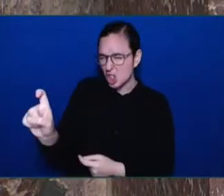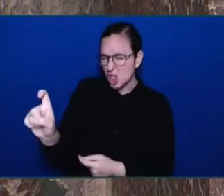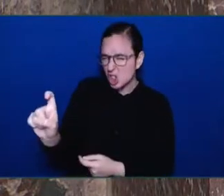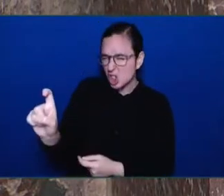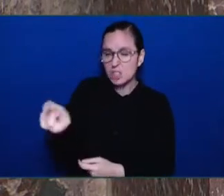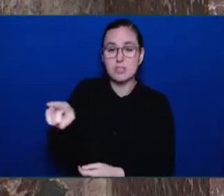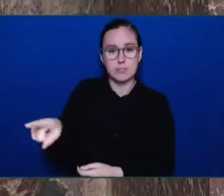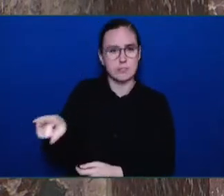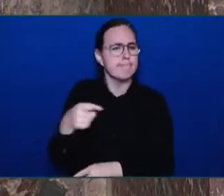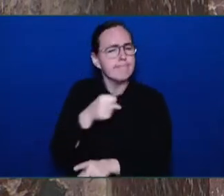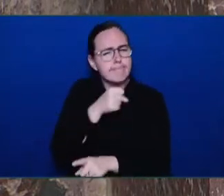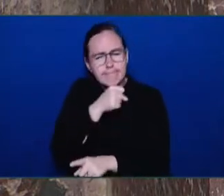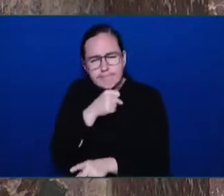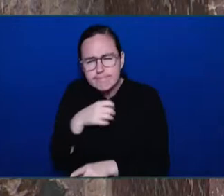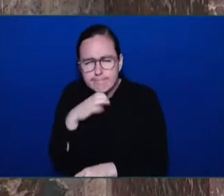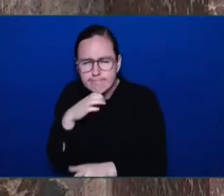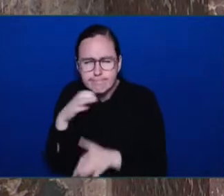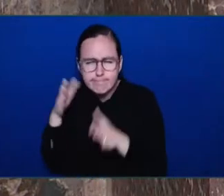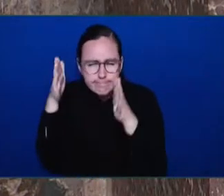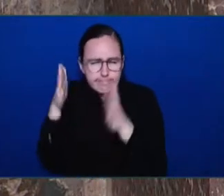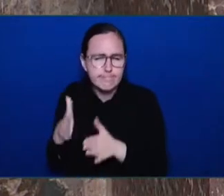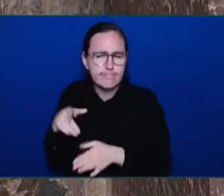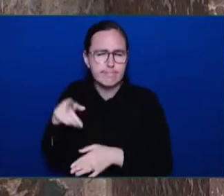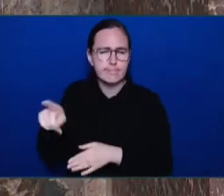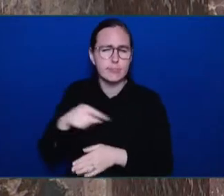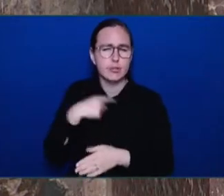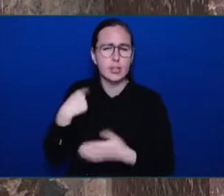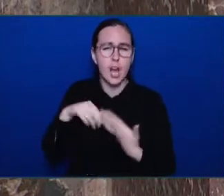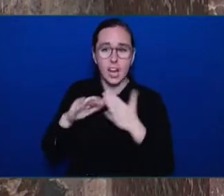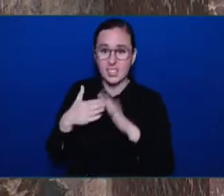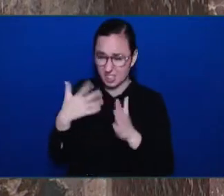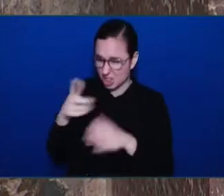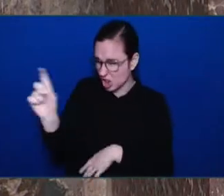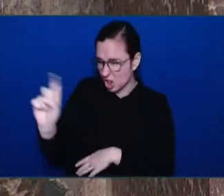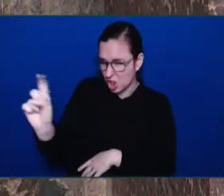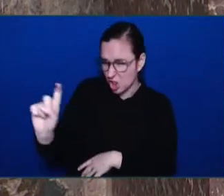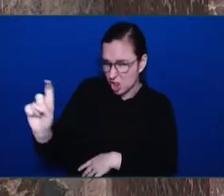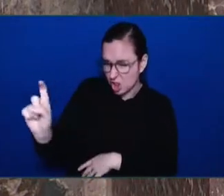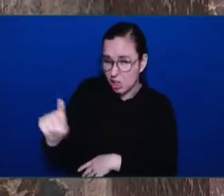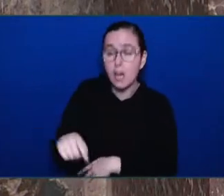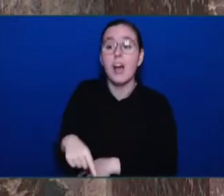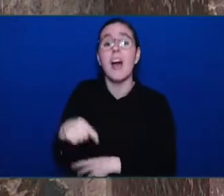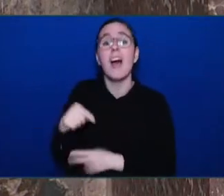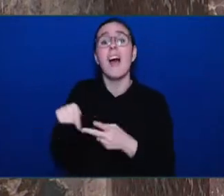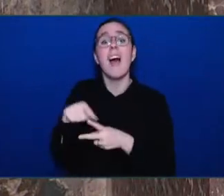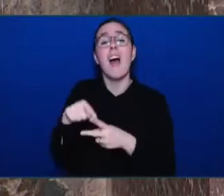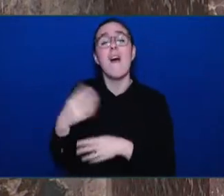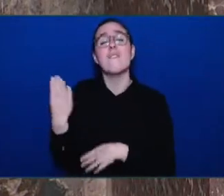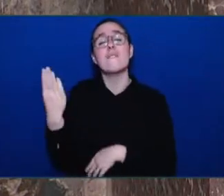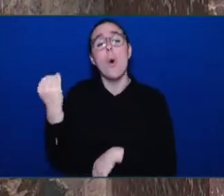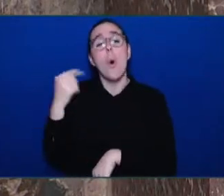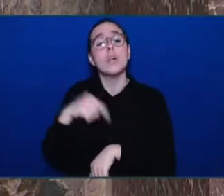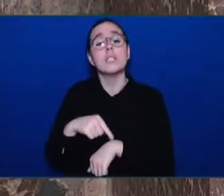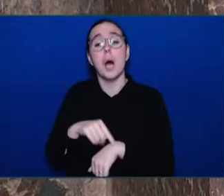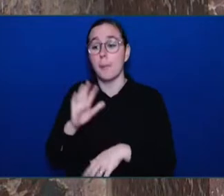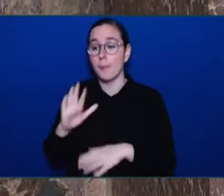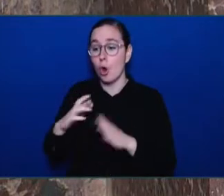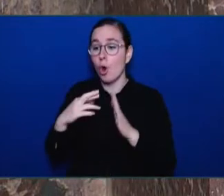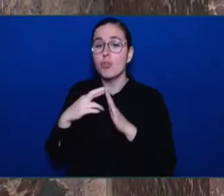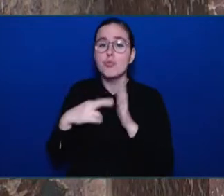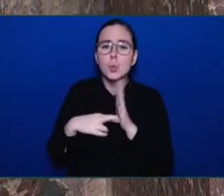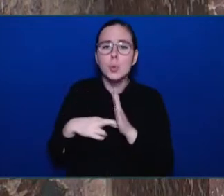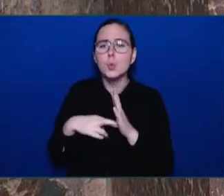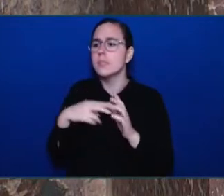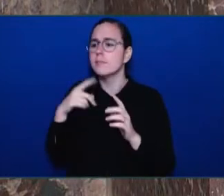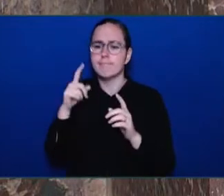but was given bail and sent back into our community. This lawlessness and chaos must end. When